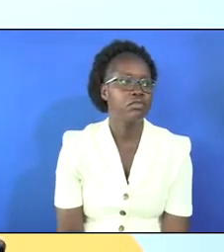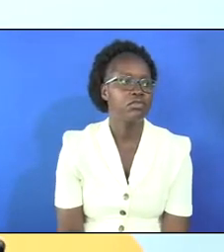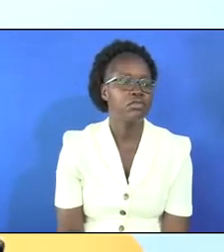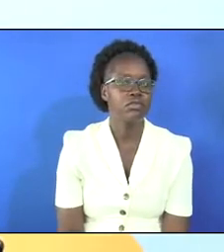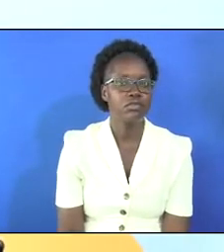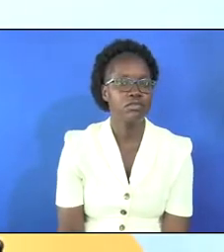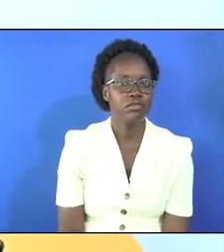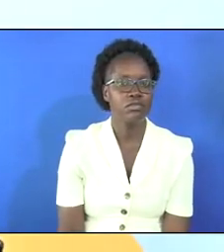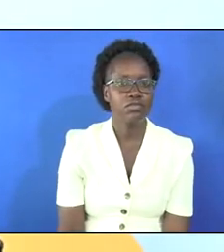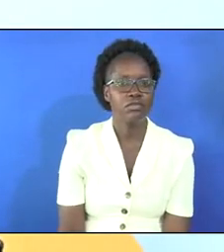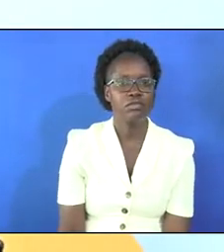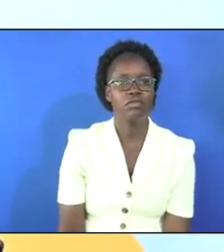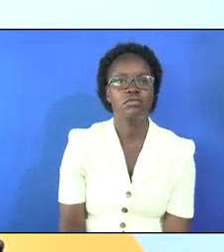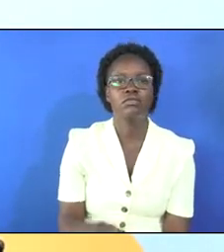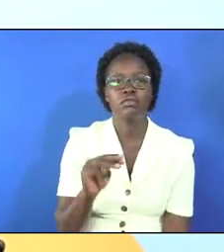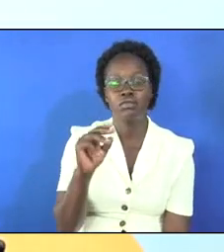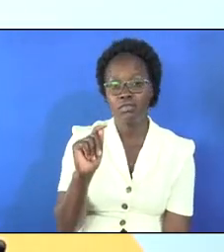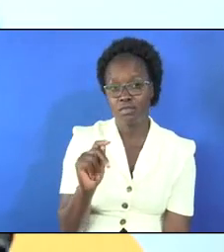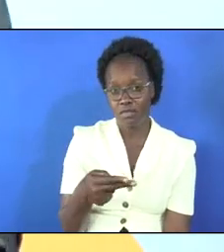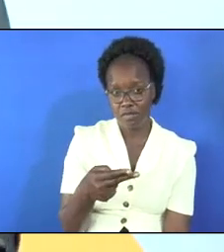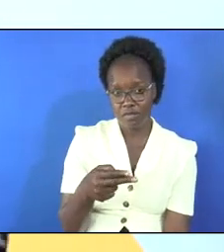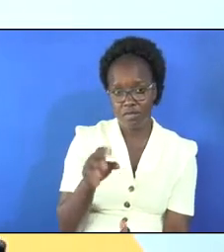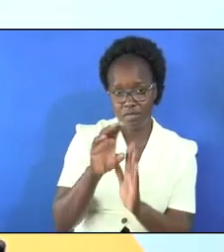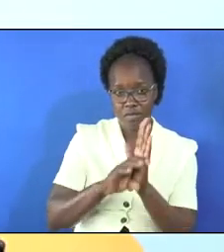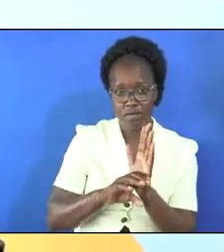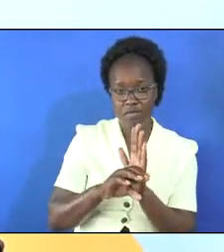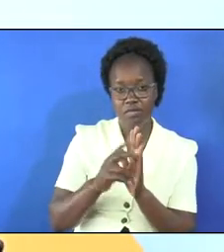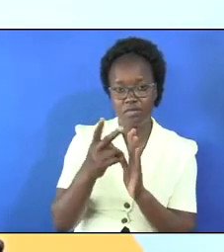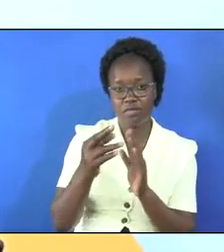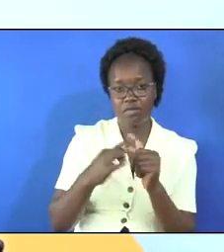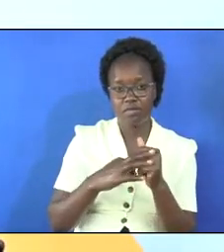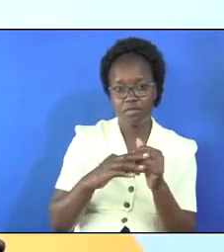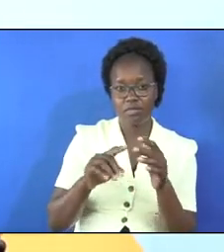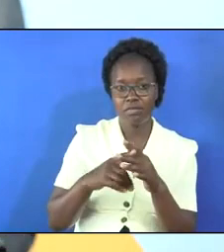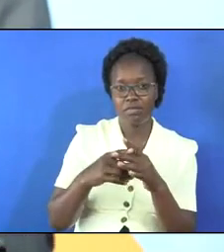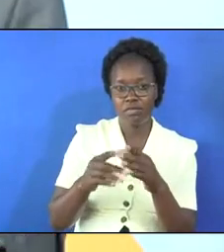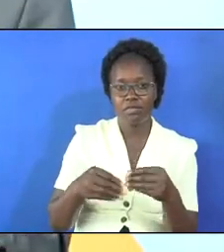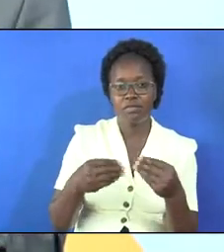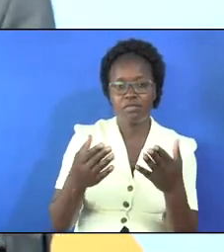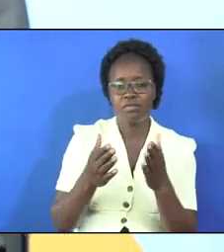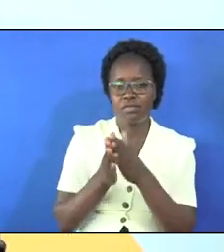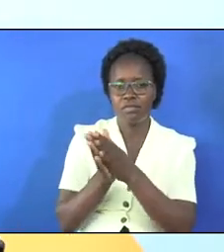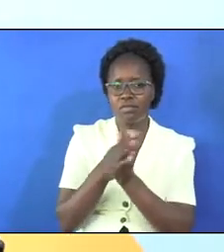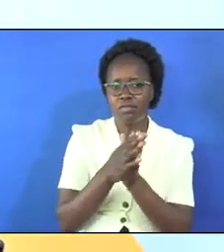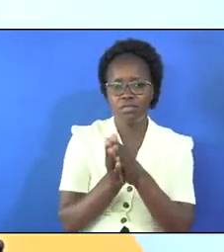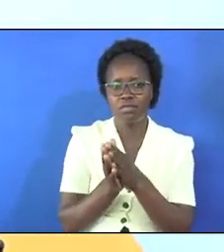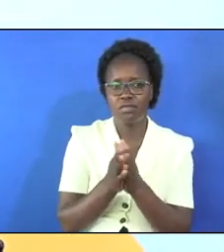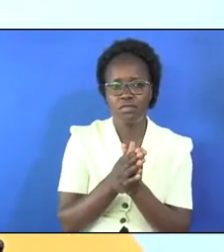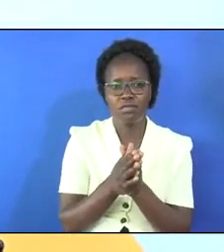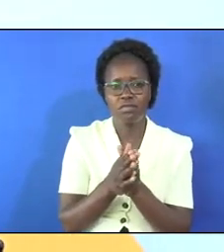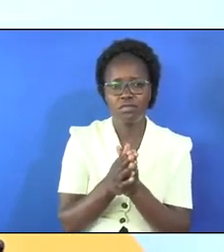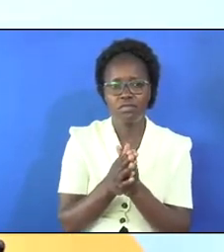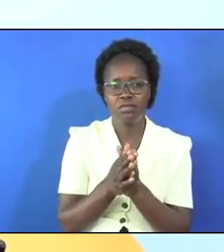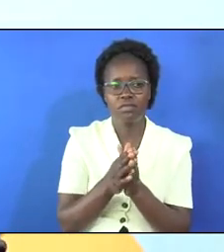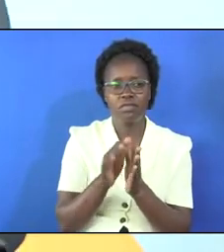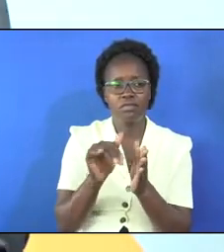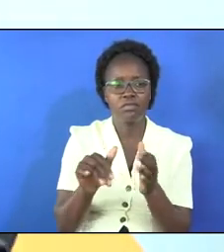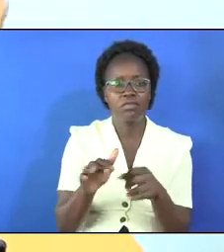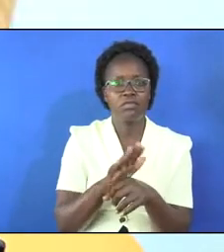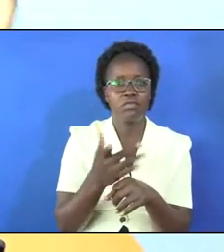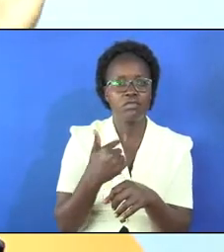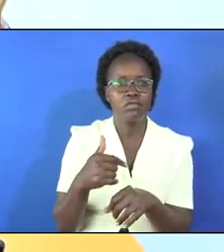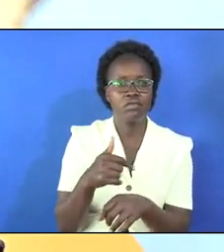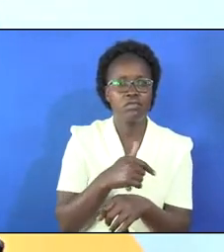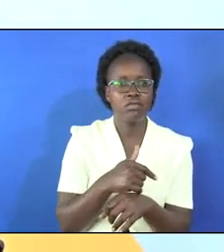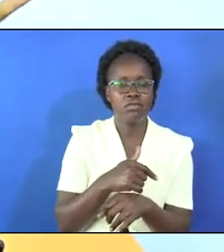matthew chapter 28 begins to give us a story that most of